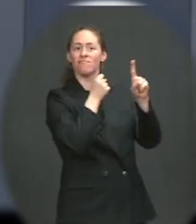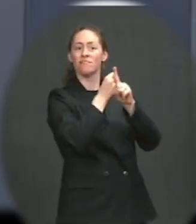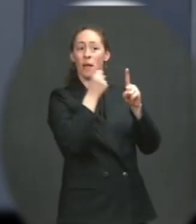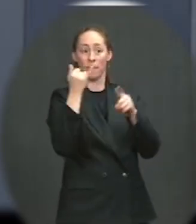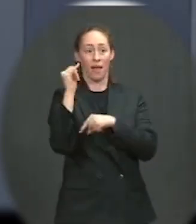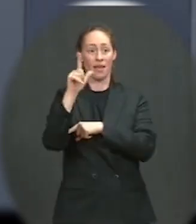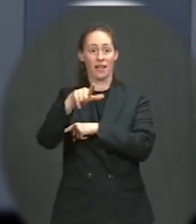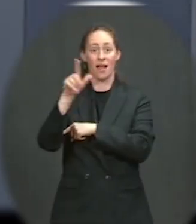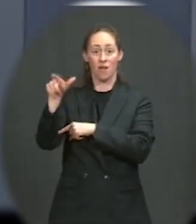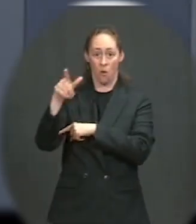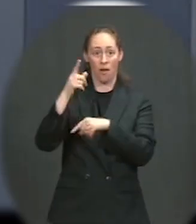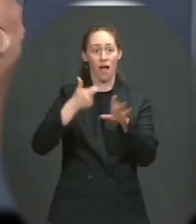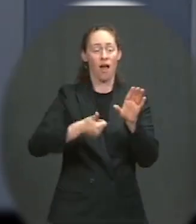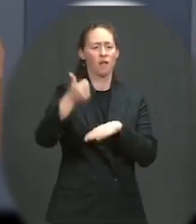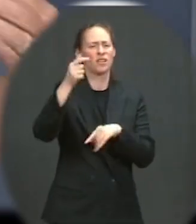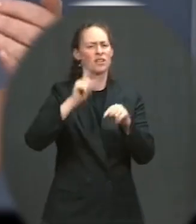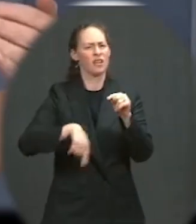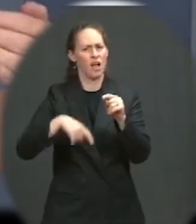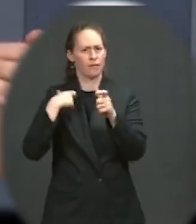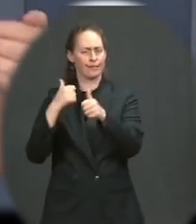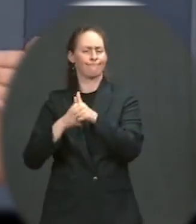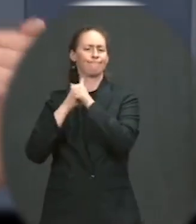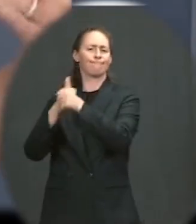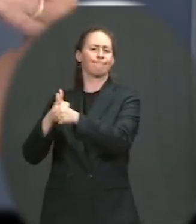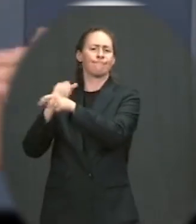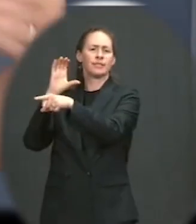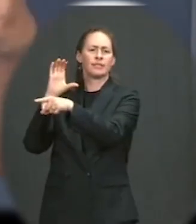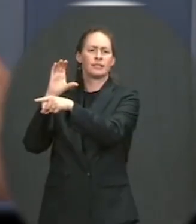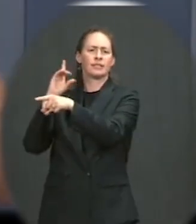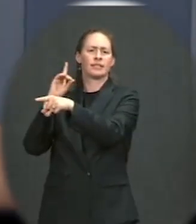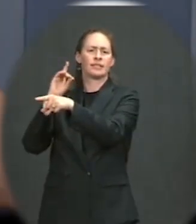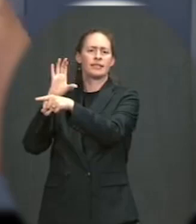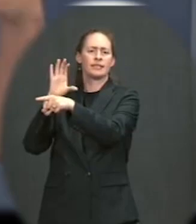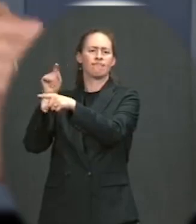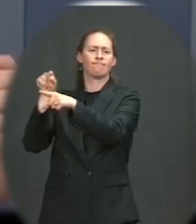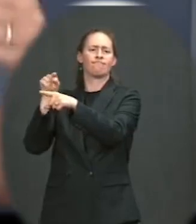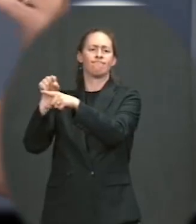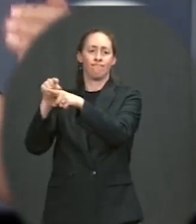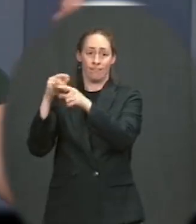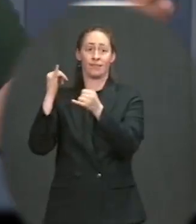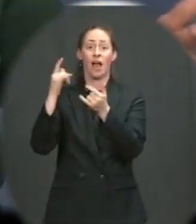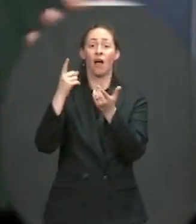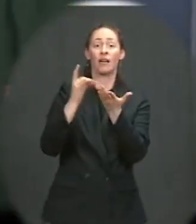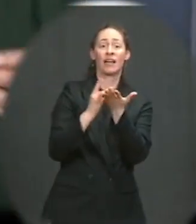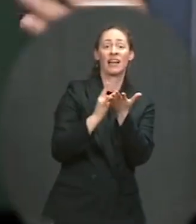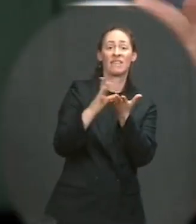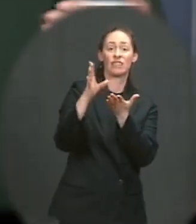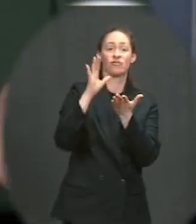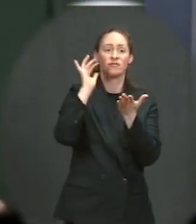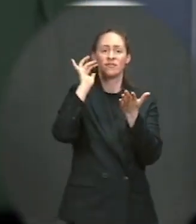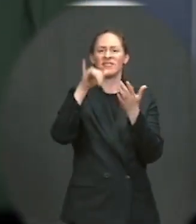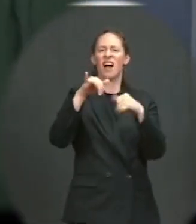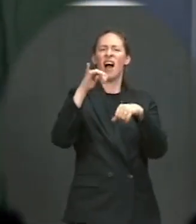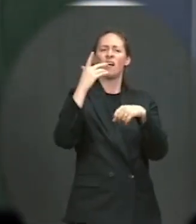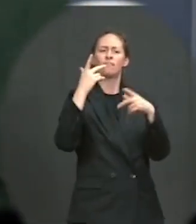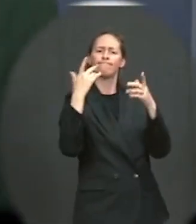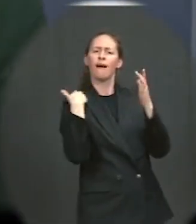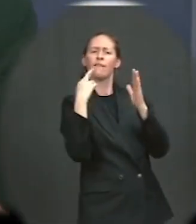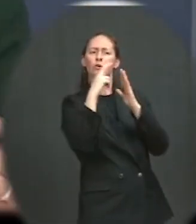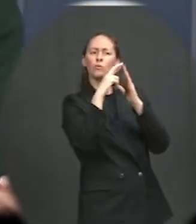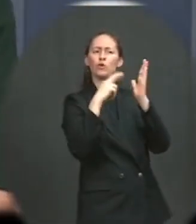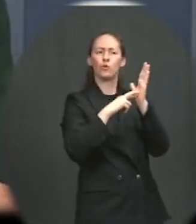ahead of their assessment. As you know, the eviction moratorium expires on June 30th, hence, I think, your question.